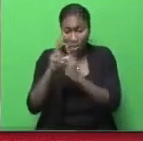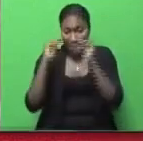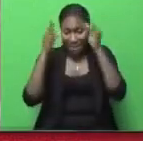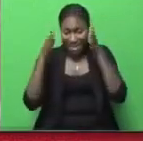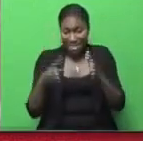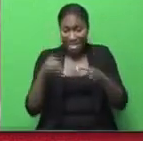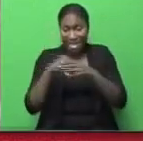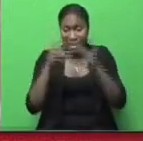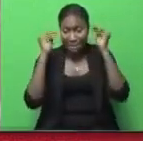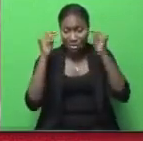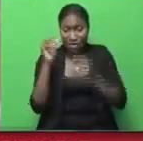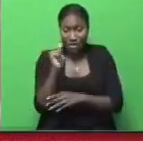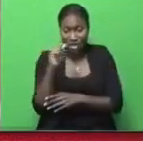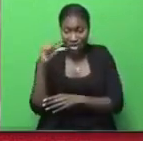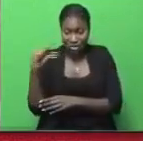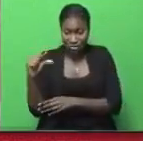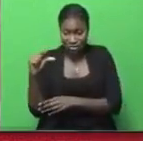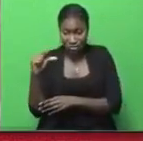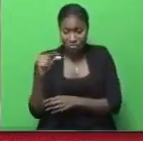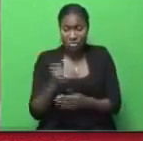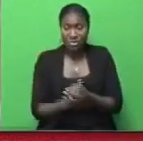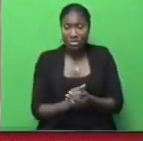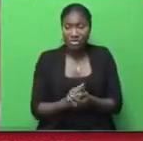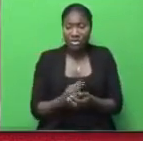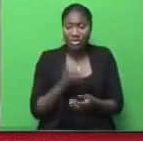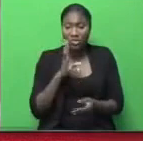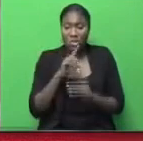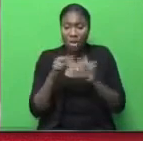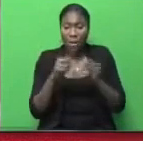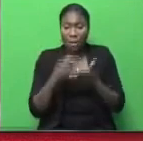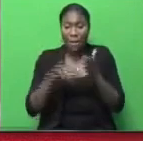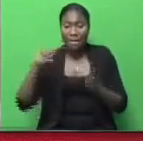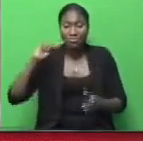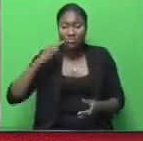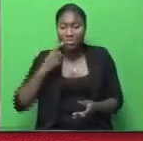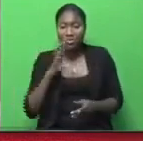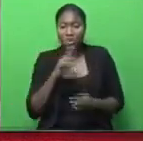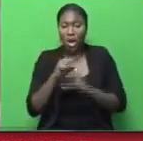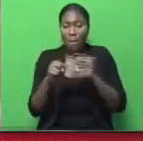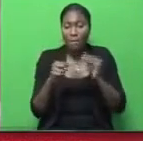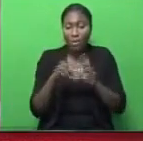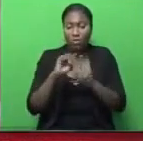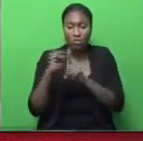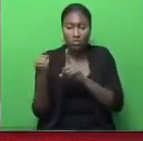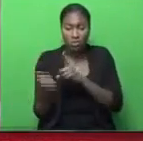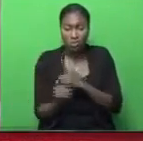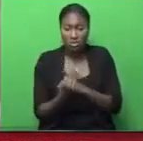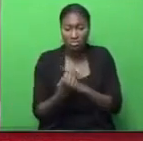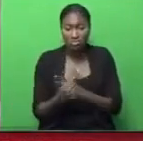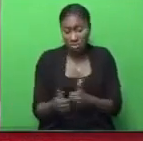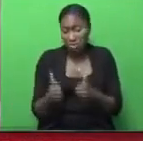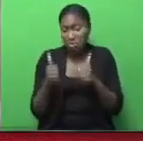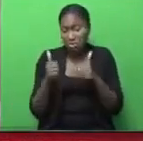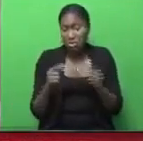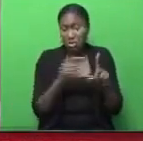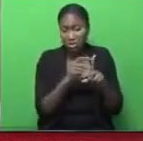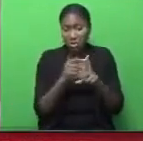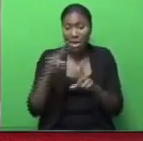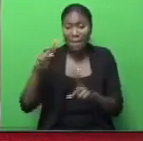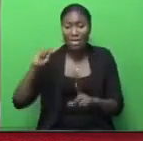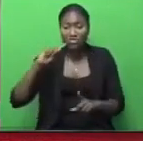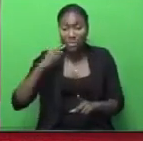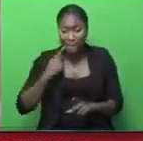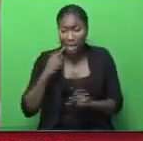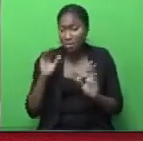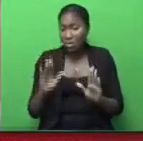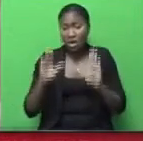Ministry of the Attorney General quoted Patrick Manning about the protection of social fabric. That was a good quote. Patrick Manning is a brilliant